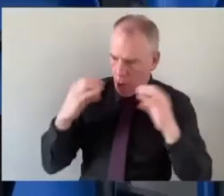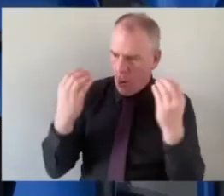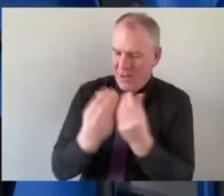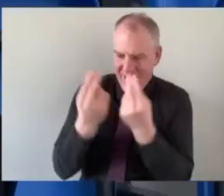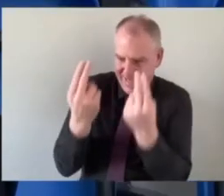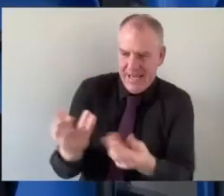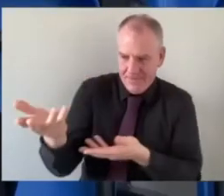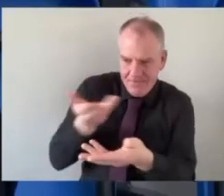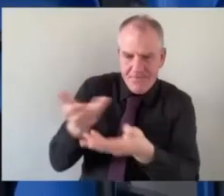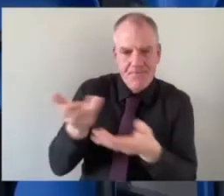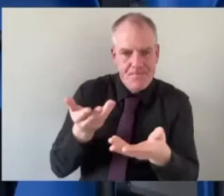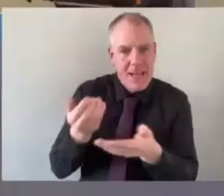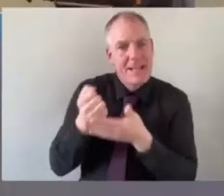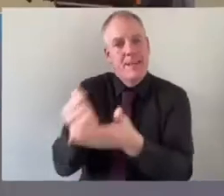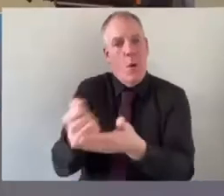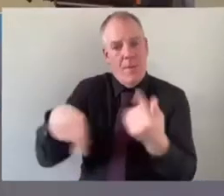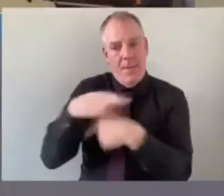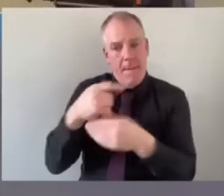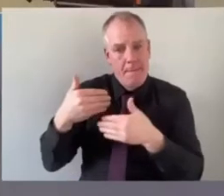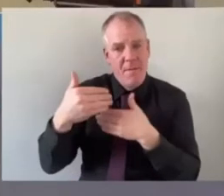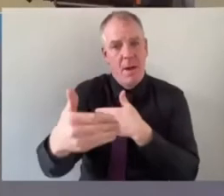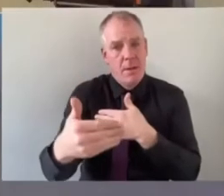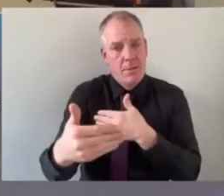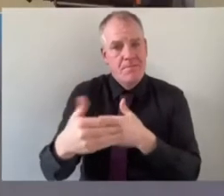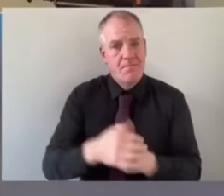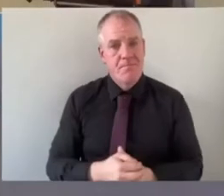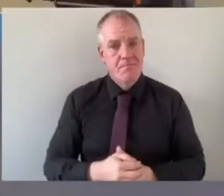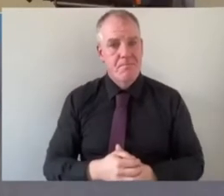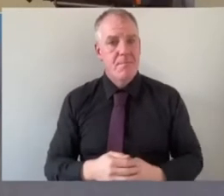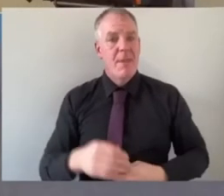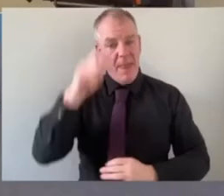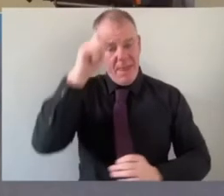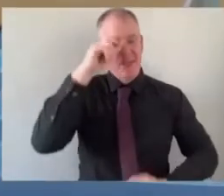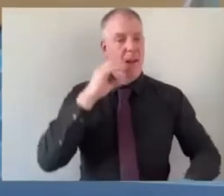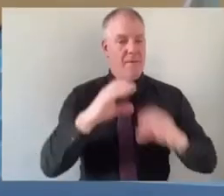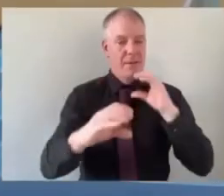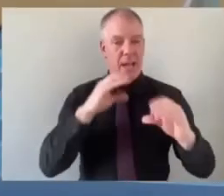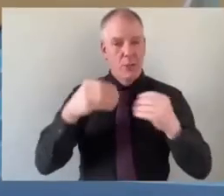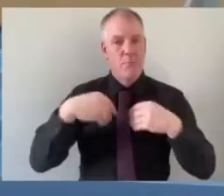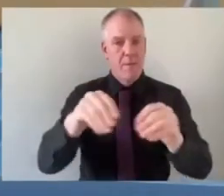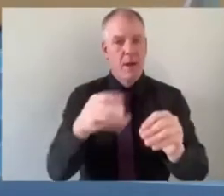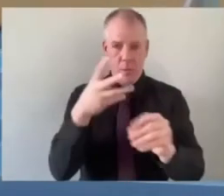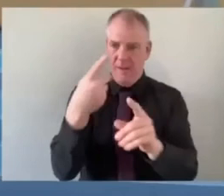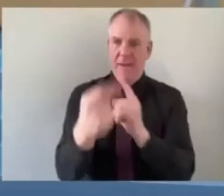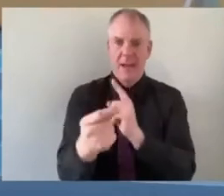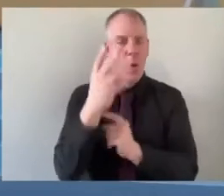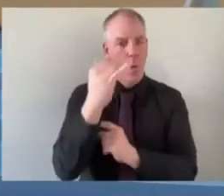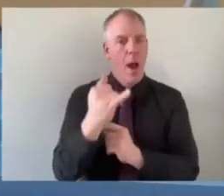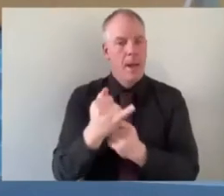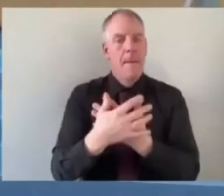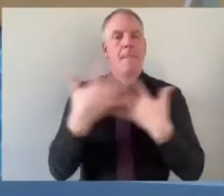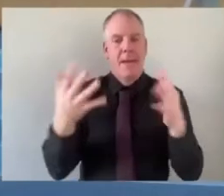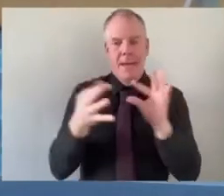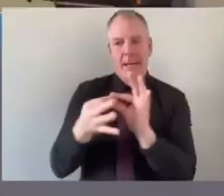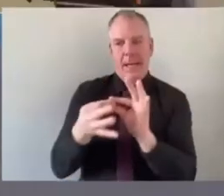us um and supporting that um i think that the conversation is moving and it's going to move at pace now because there is a huge amount of engagement